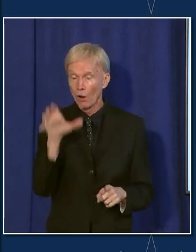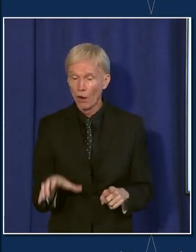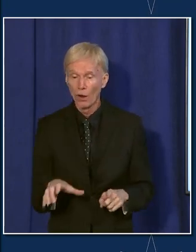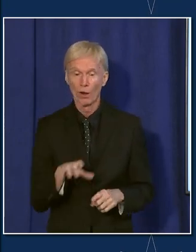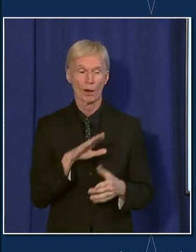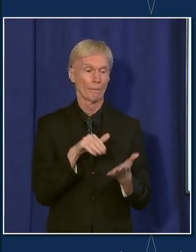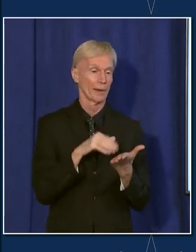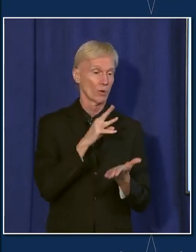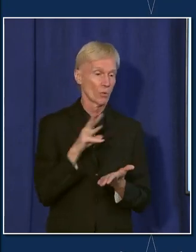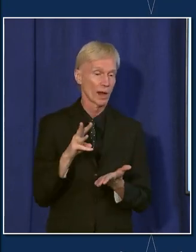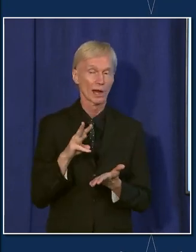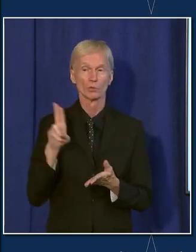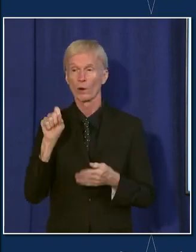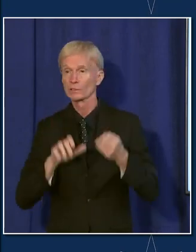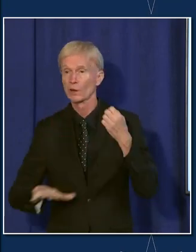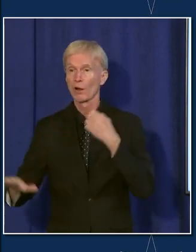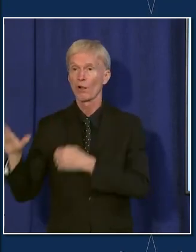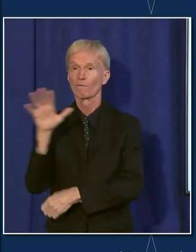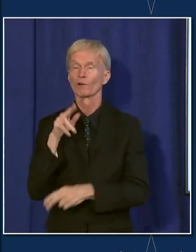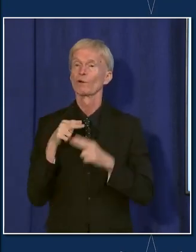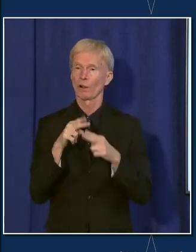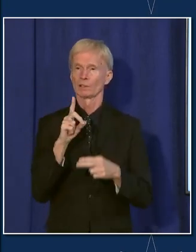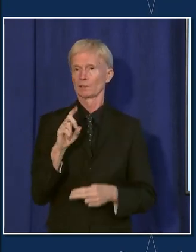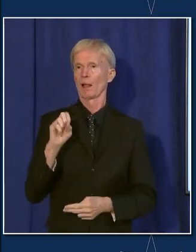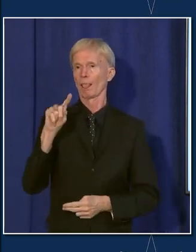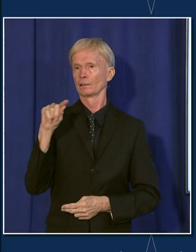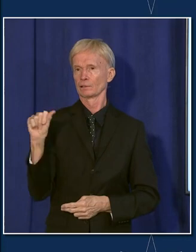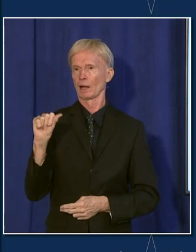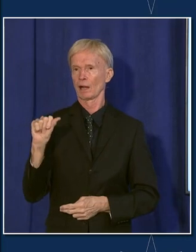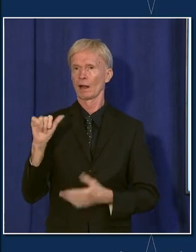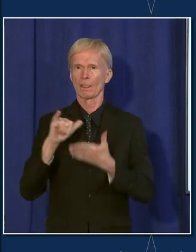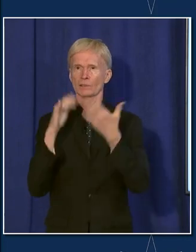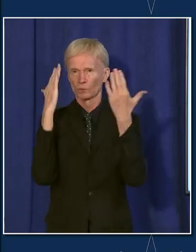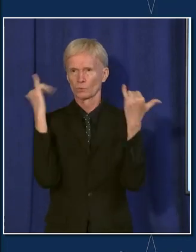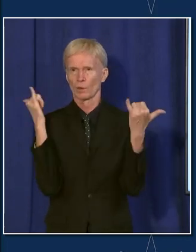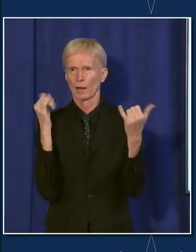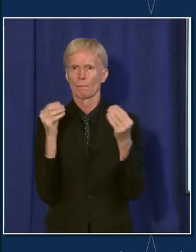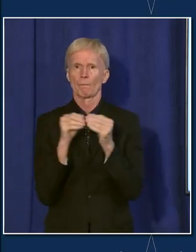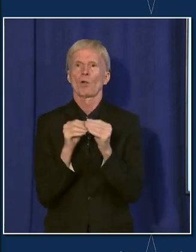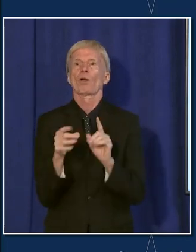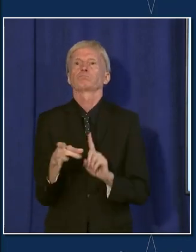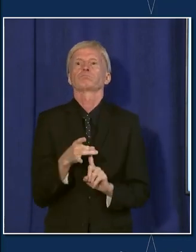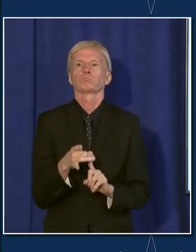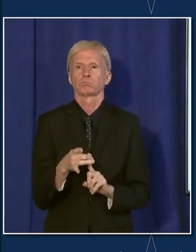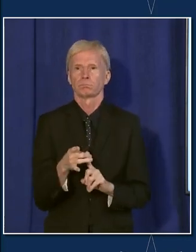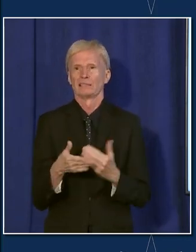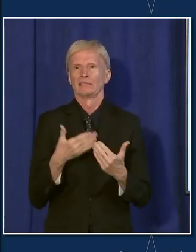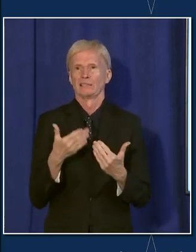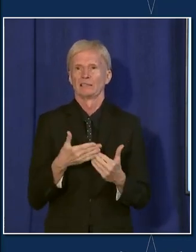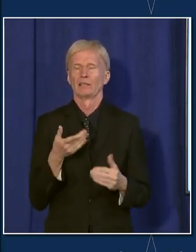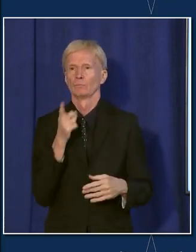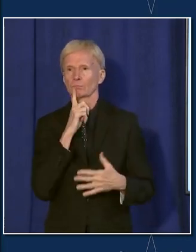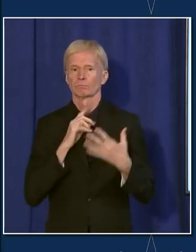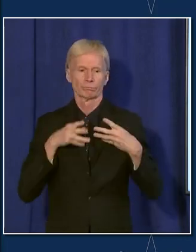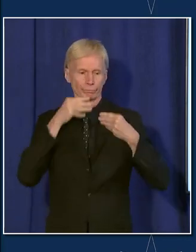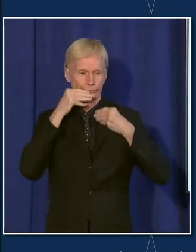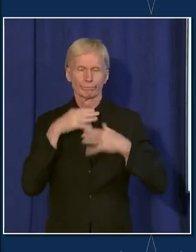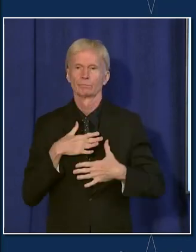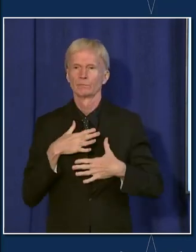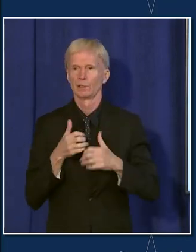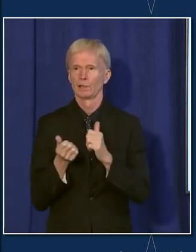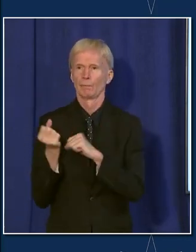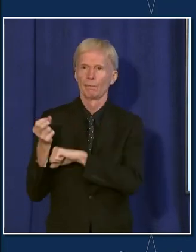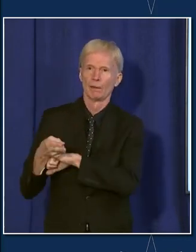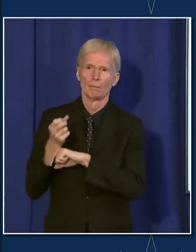.S., are the delta variant. That's because it is so much more contagious than the ones that have come before. It has really outcompeted, and we're not